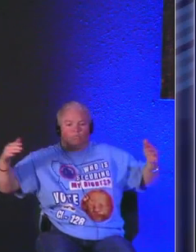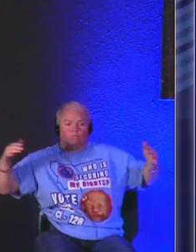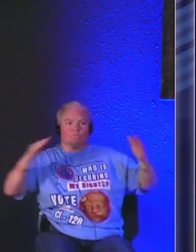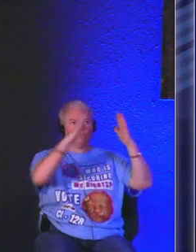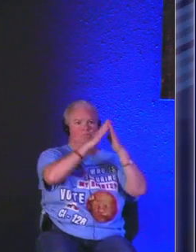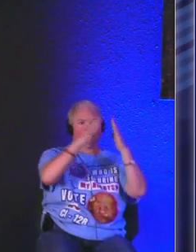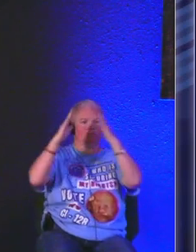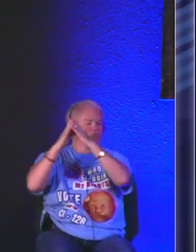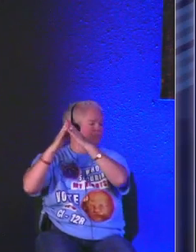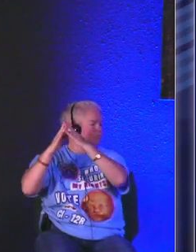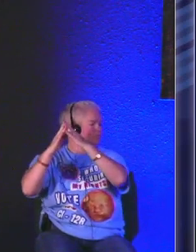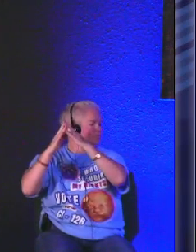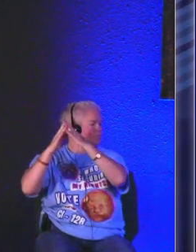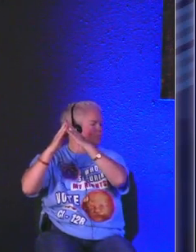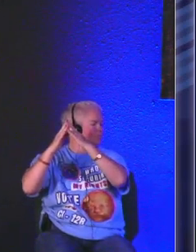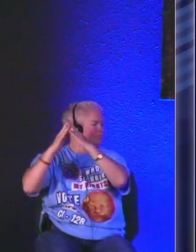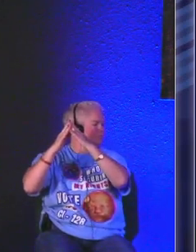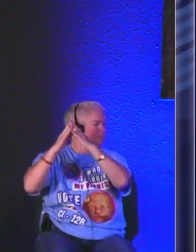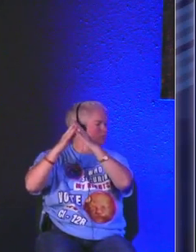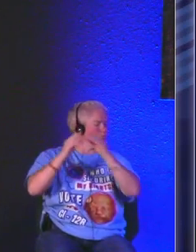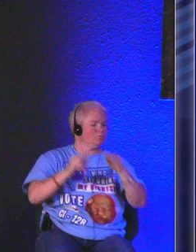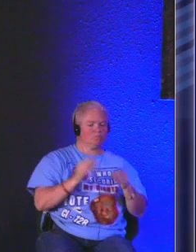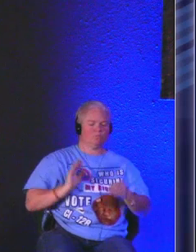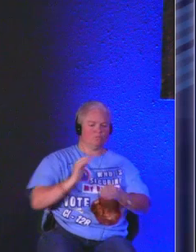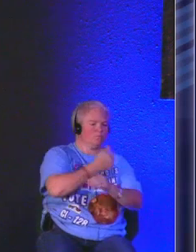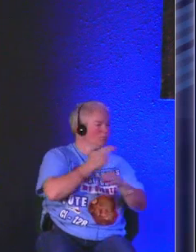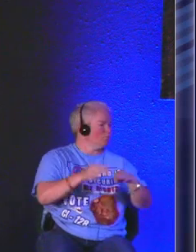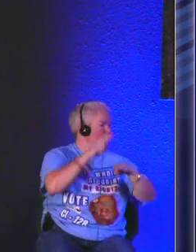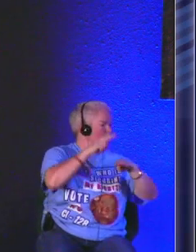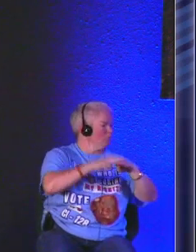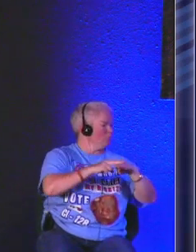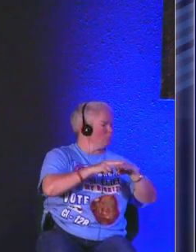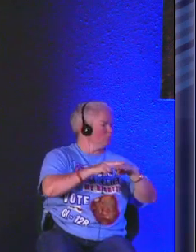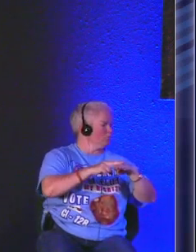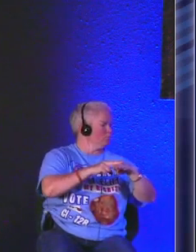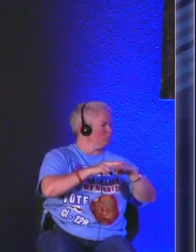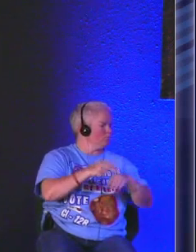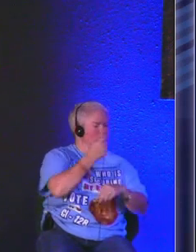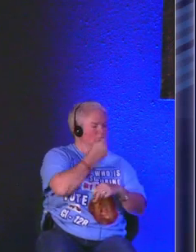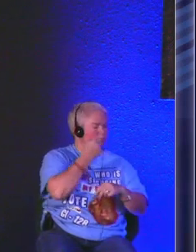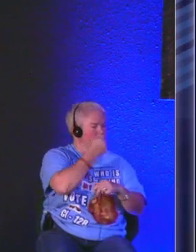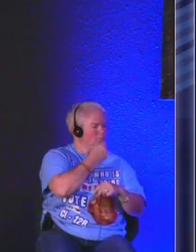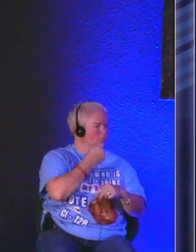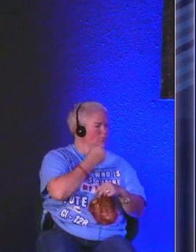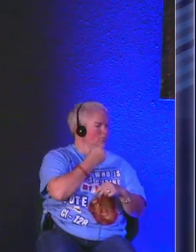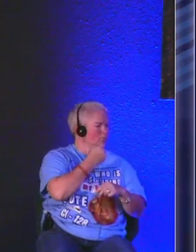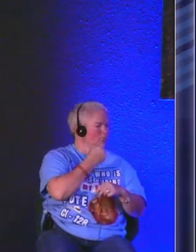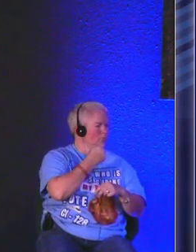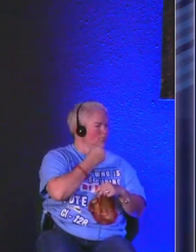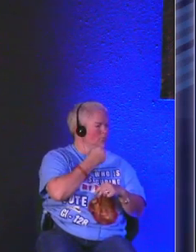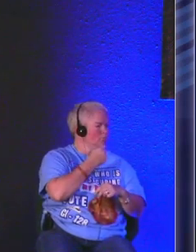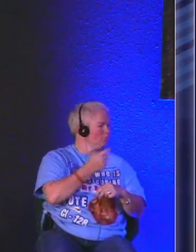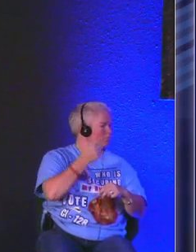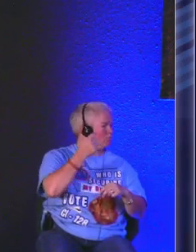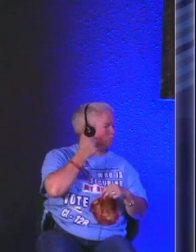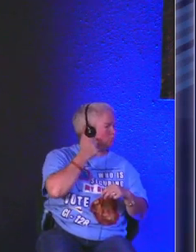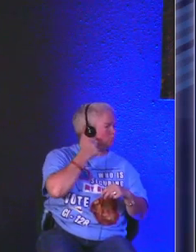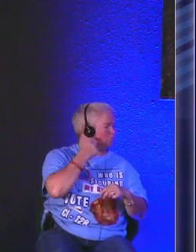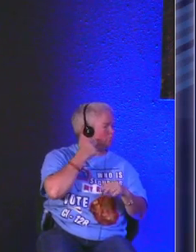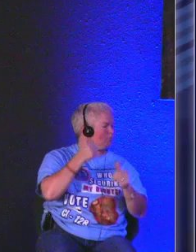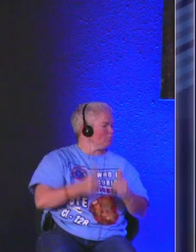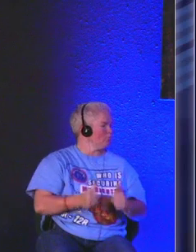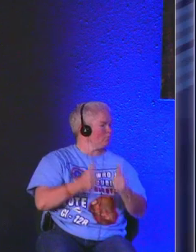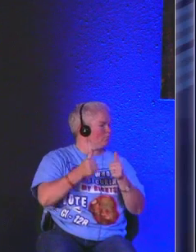largest population at least within our nation seems to be those who well they